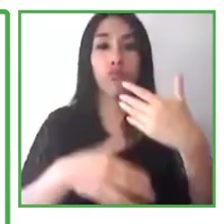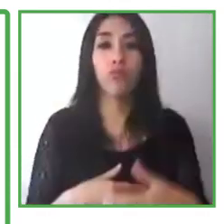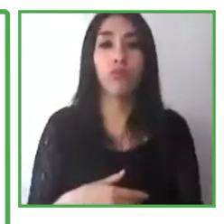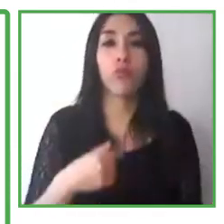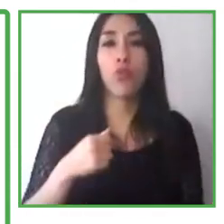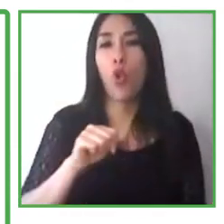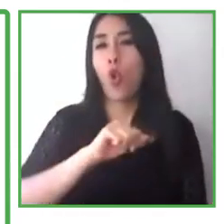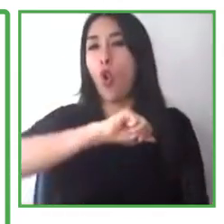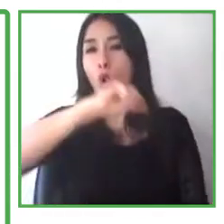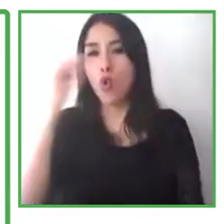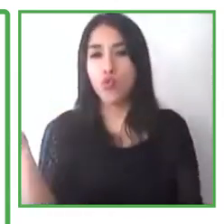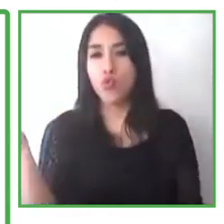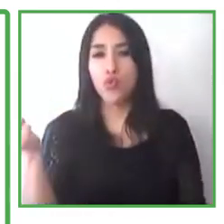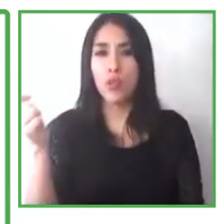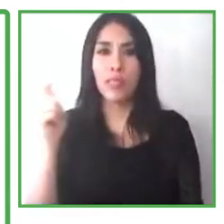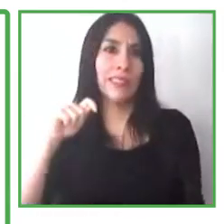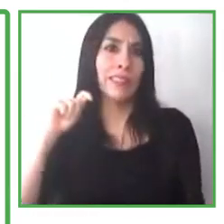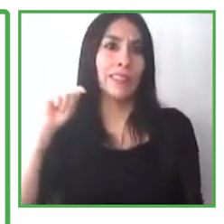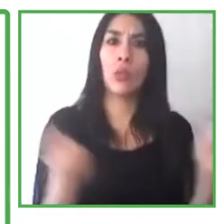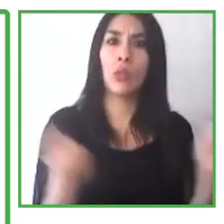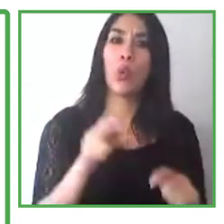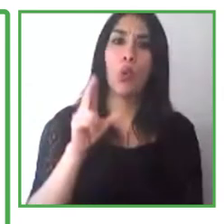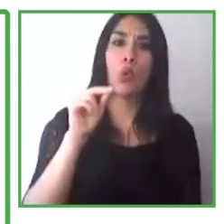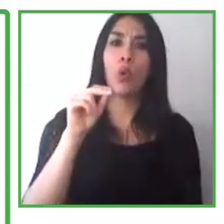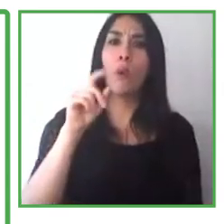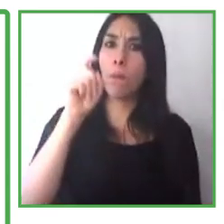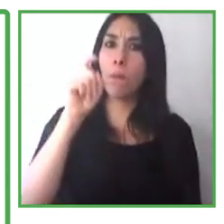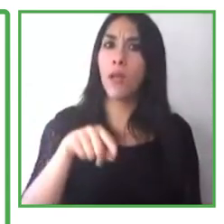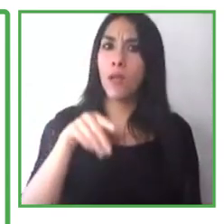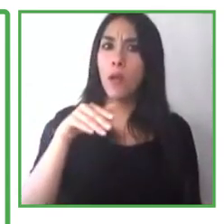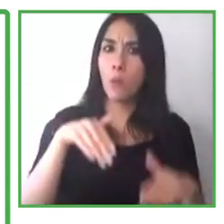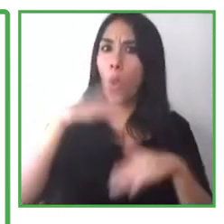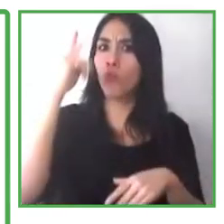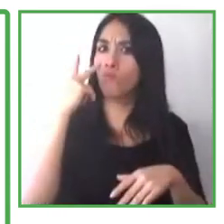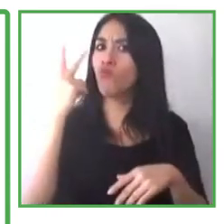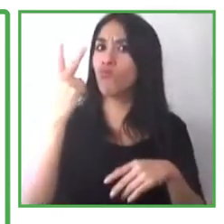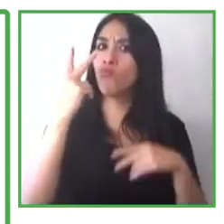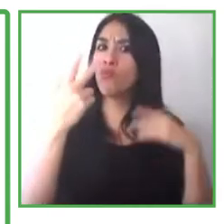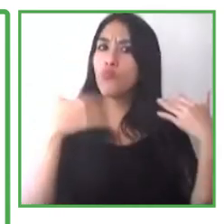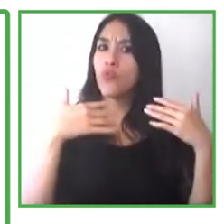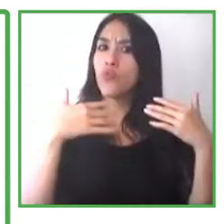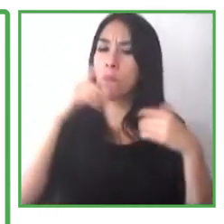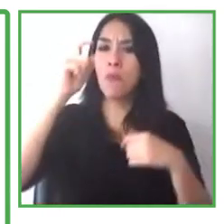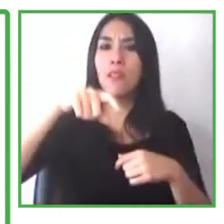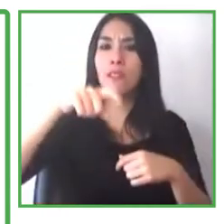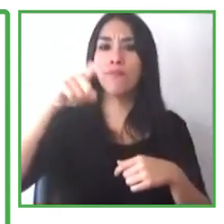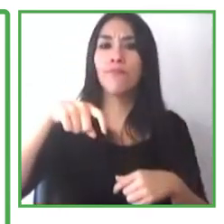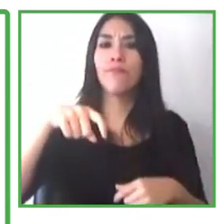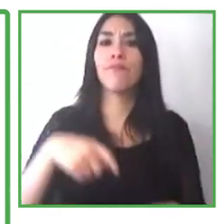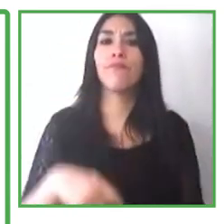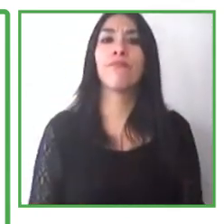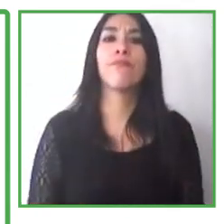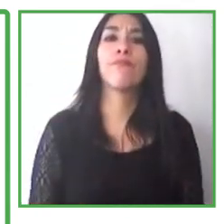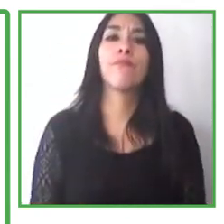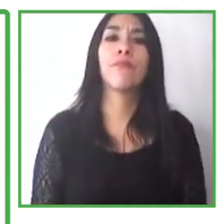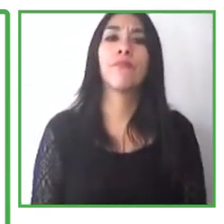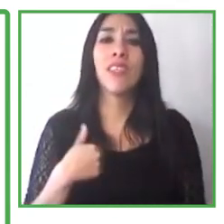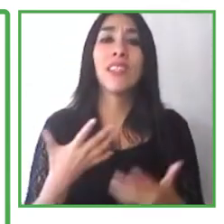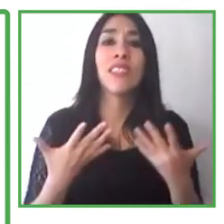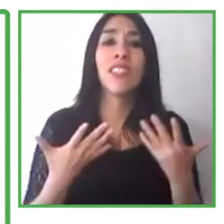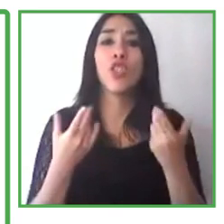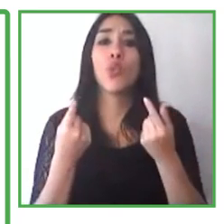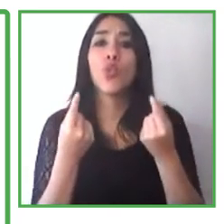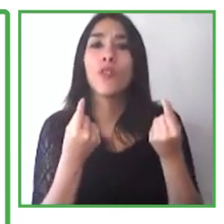may need, you know, very specific tools to do our, to do our job. Or, you know, when we speak about